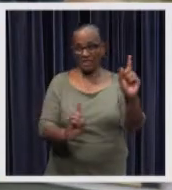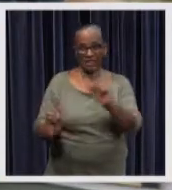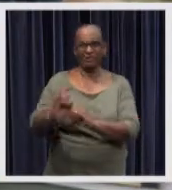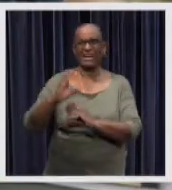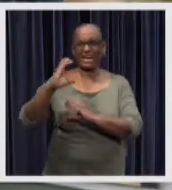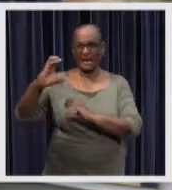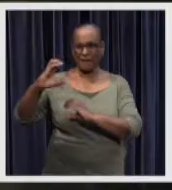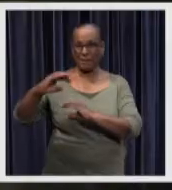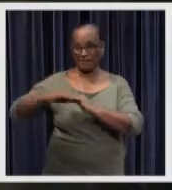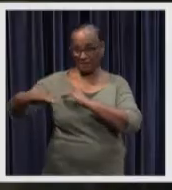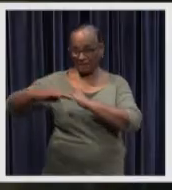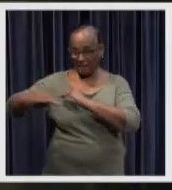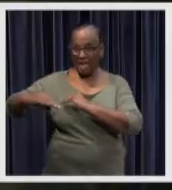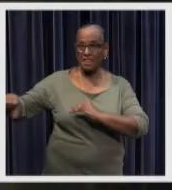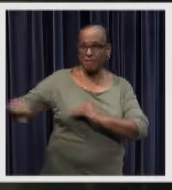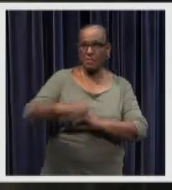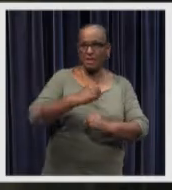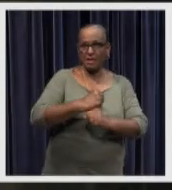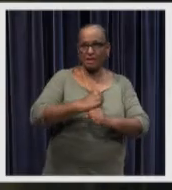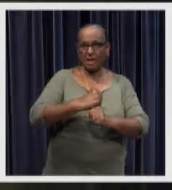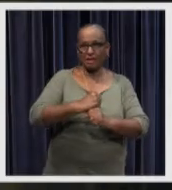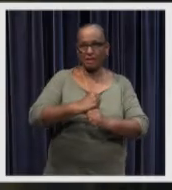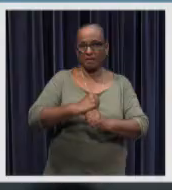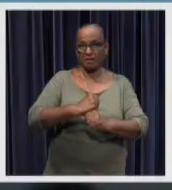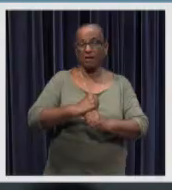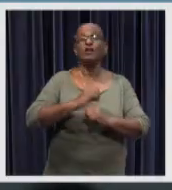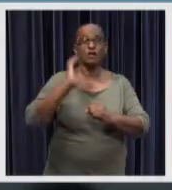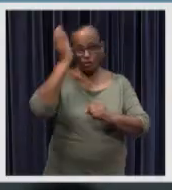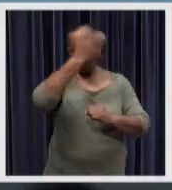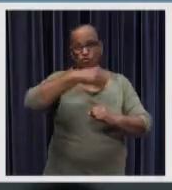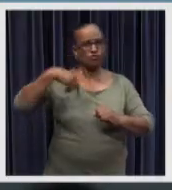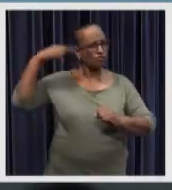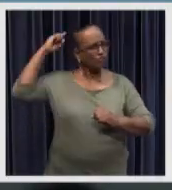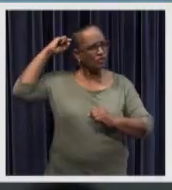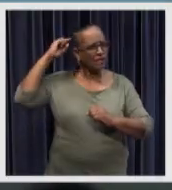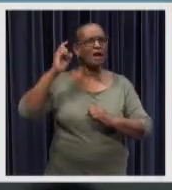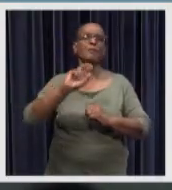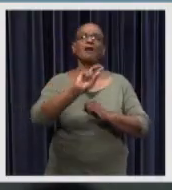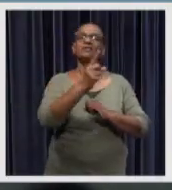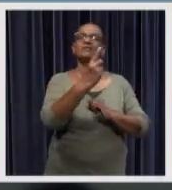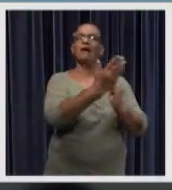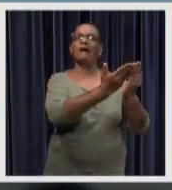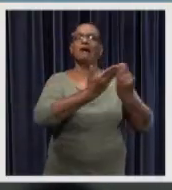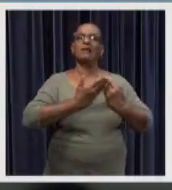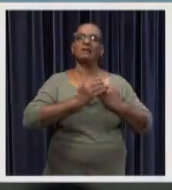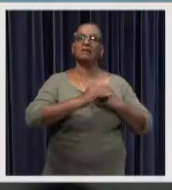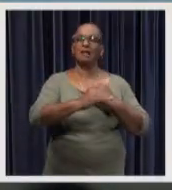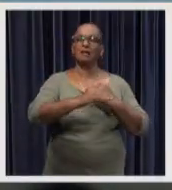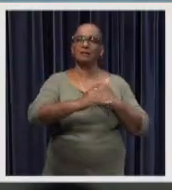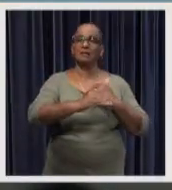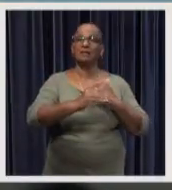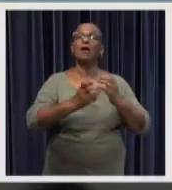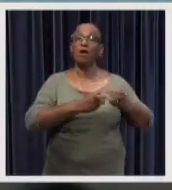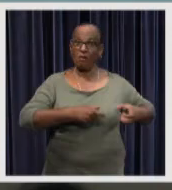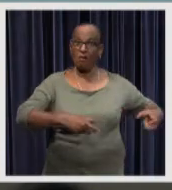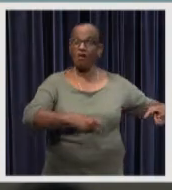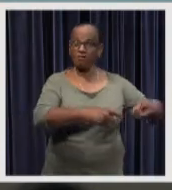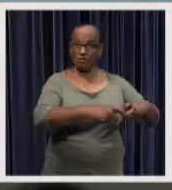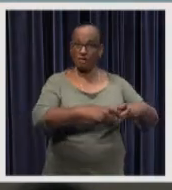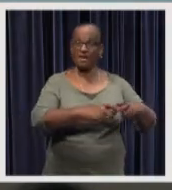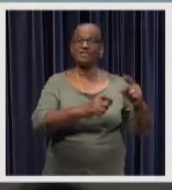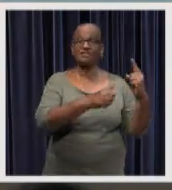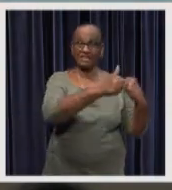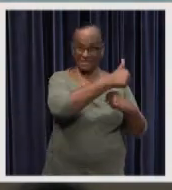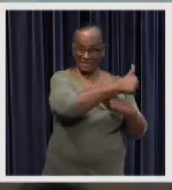suriname was the host country the conference was held from october 6 to